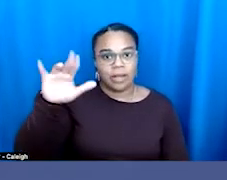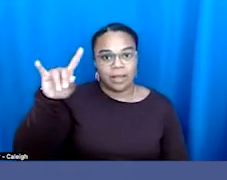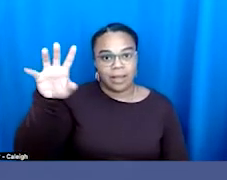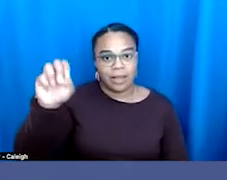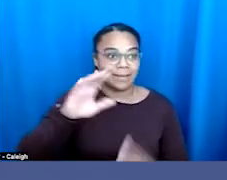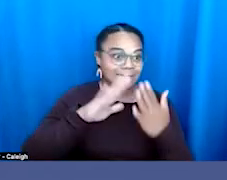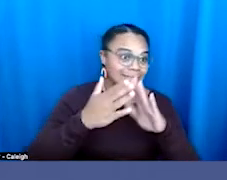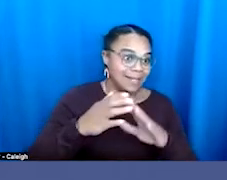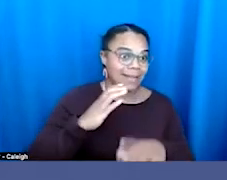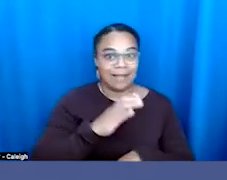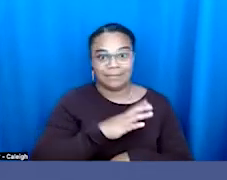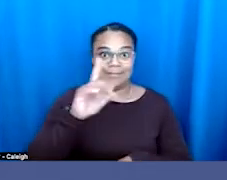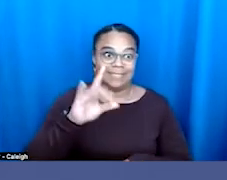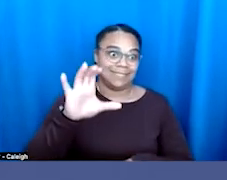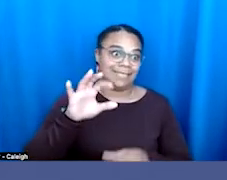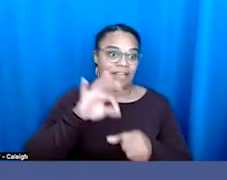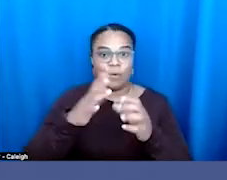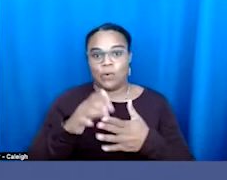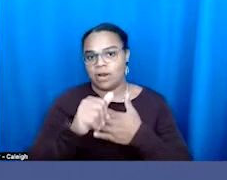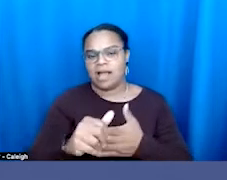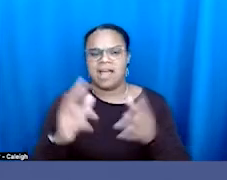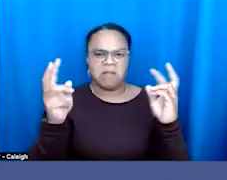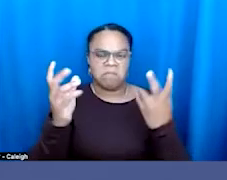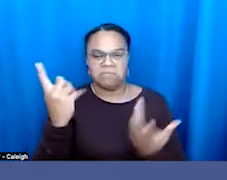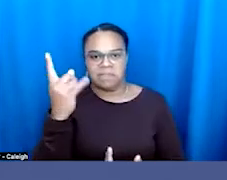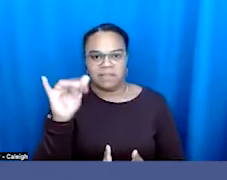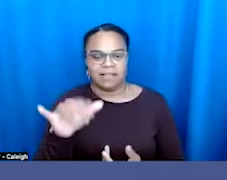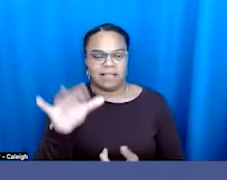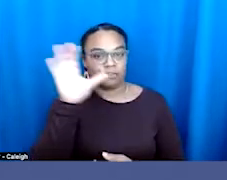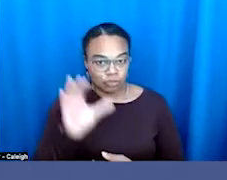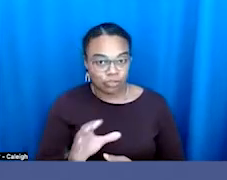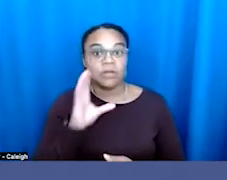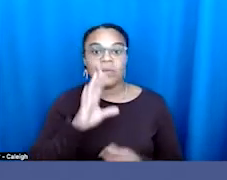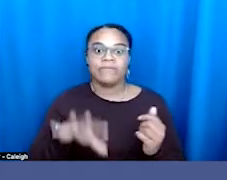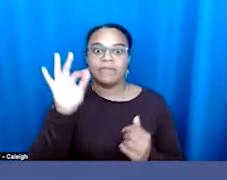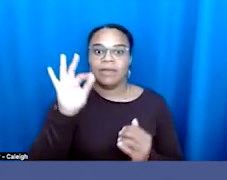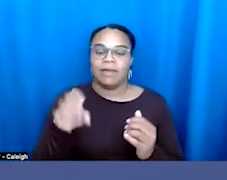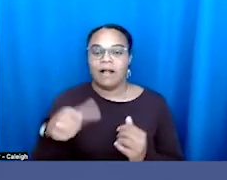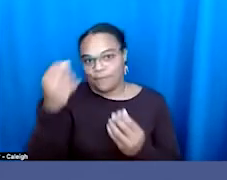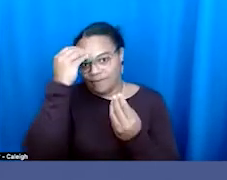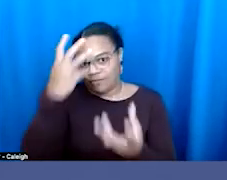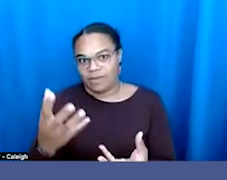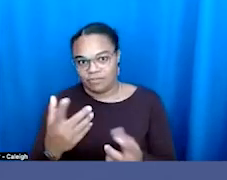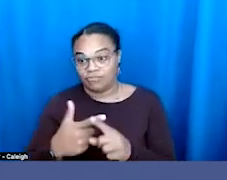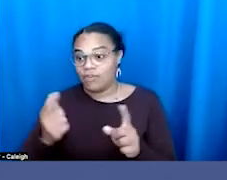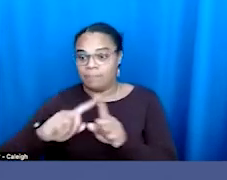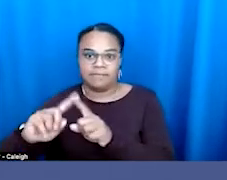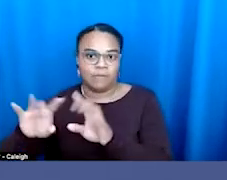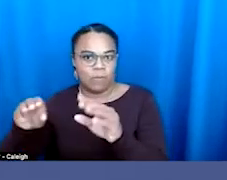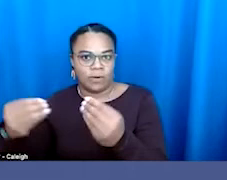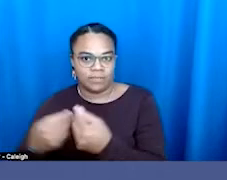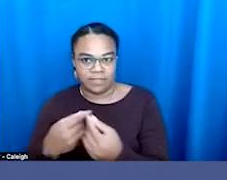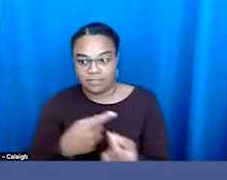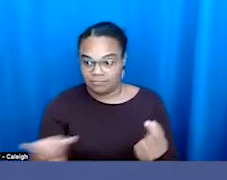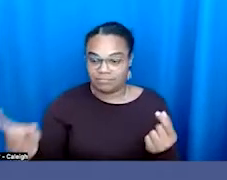D.C. voter guide, something like that. And you'll get a lot of information from other organizations like ours informing you